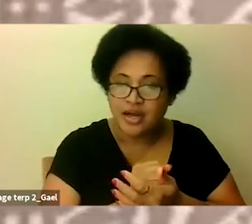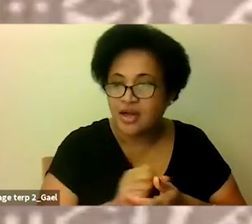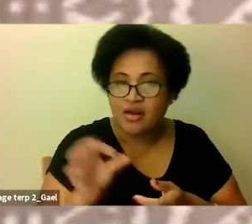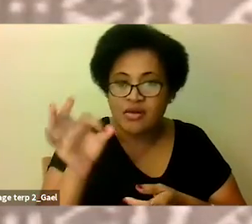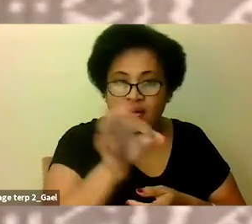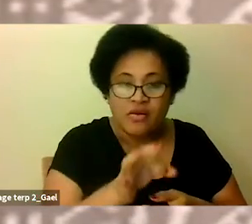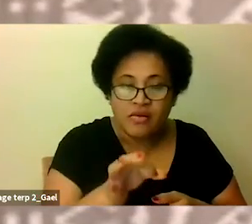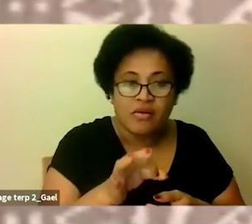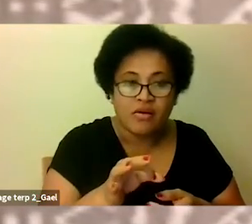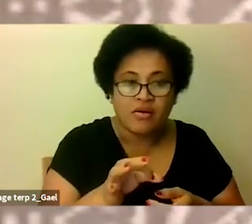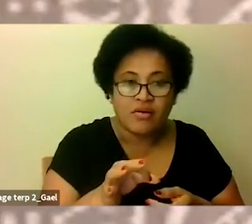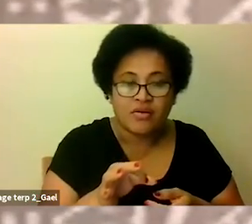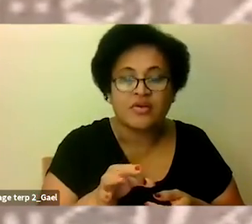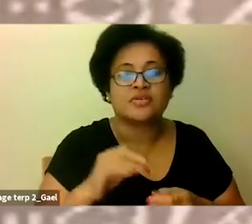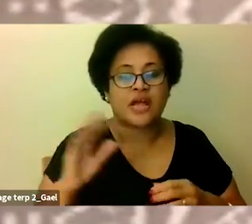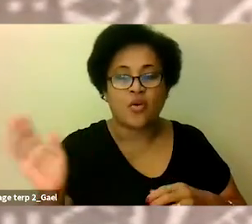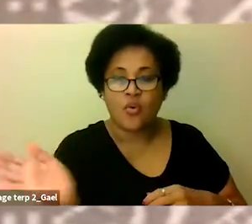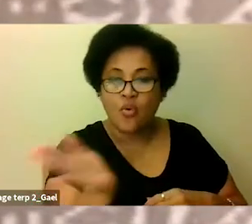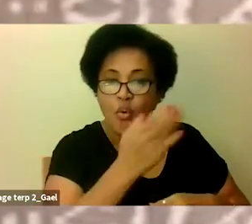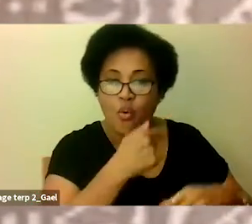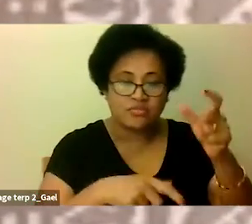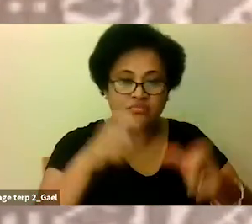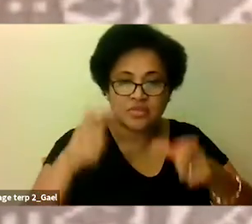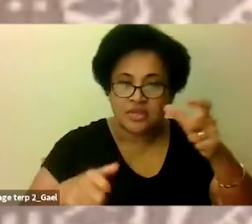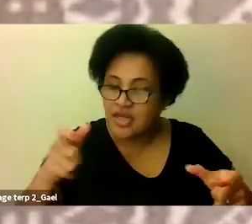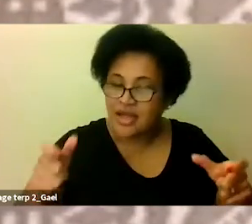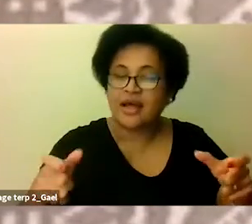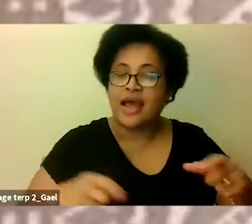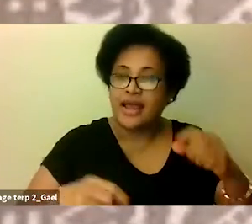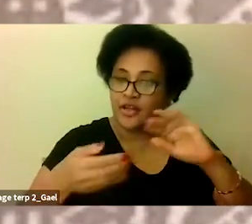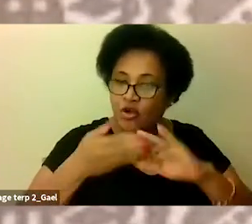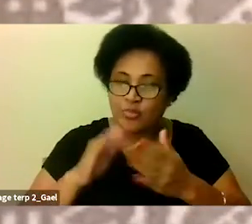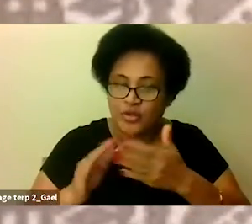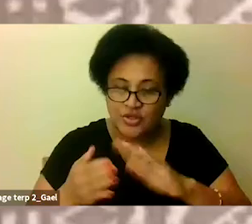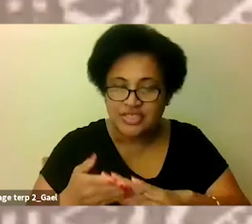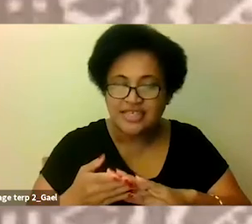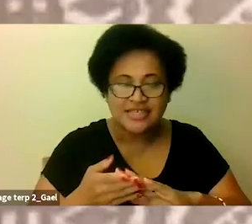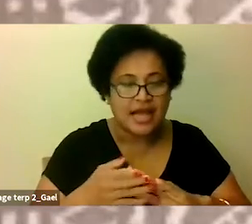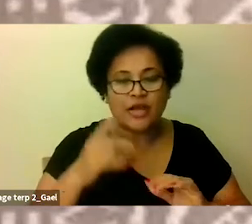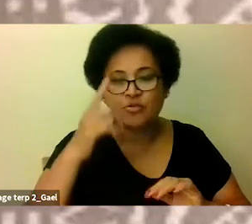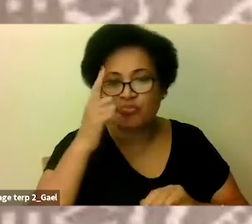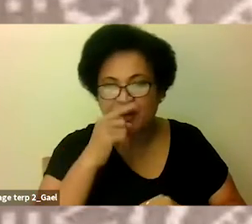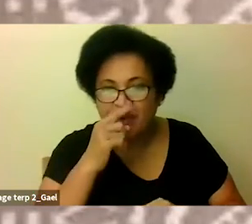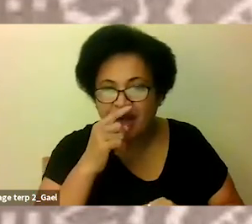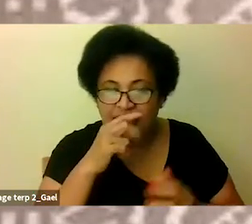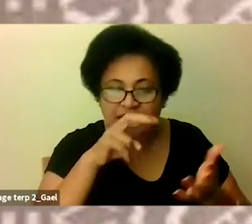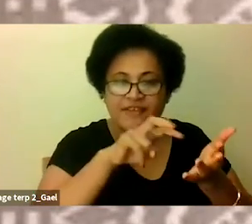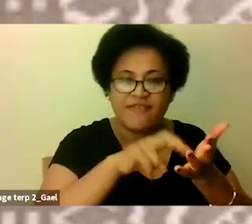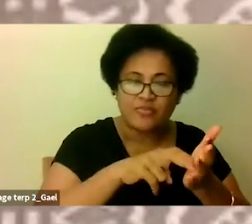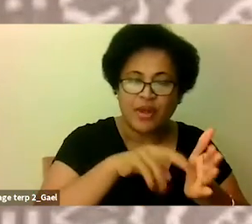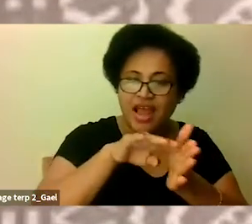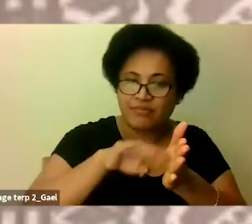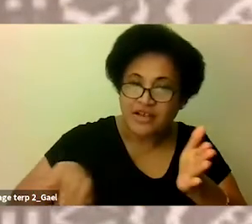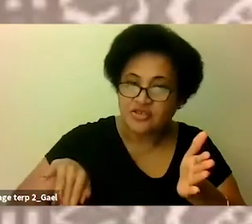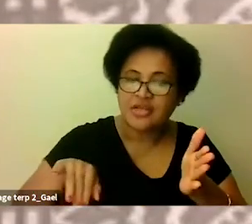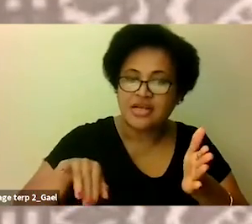and that all stakeholders and communities, particularly individuals and groups in vulnerable and marginalized situations,